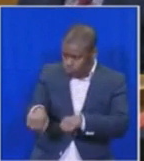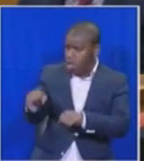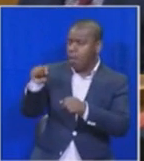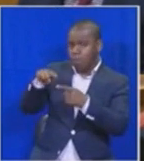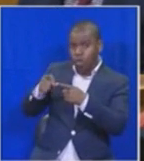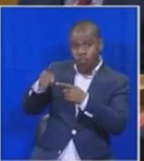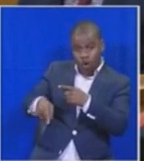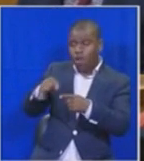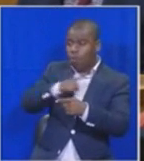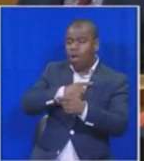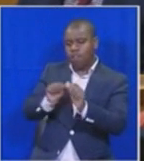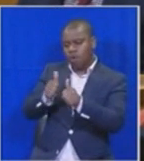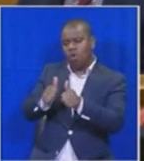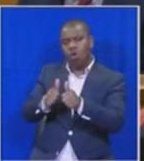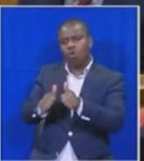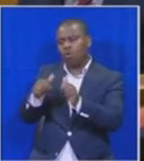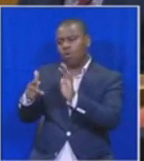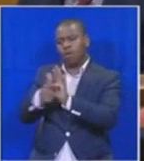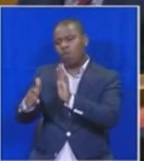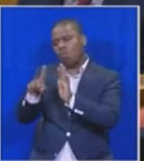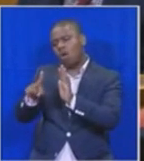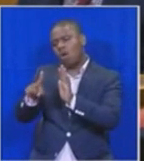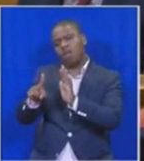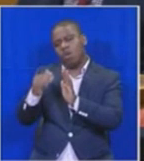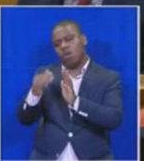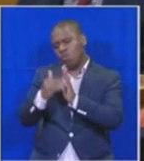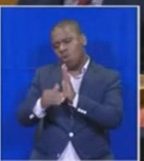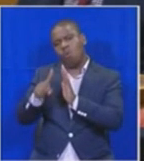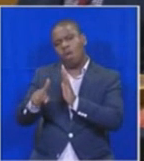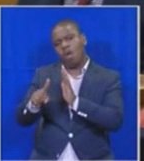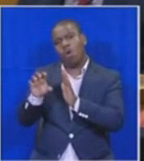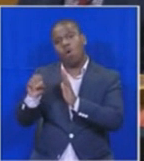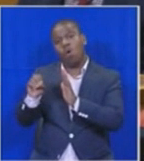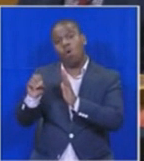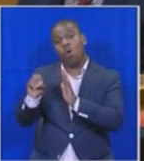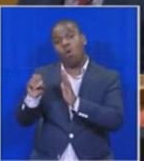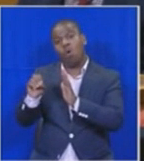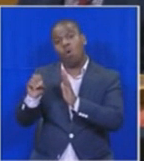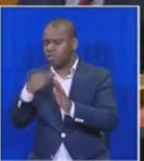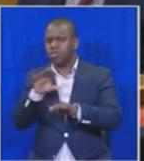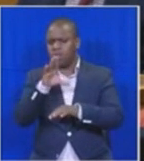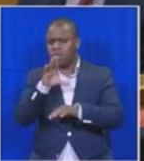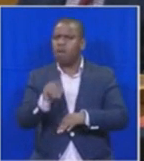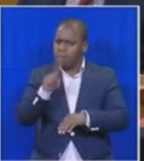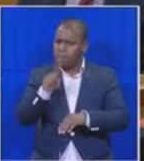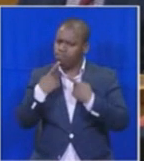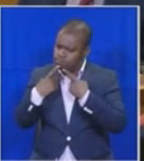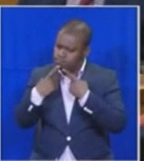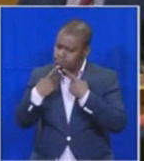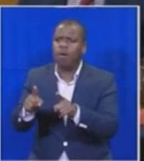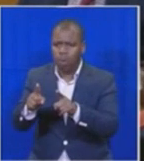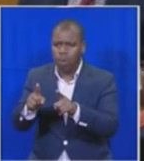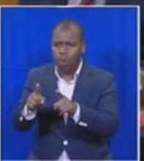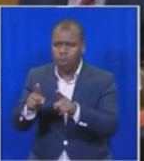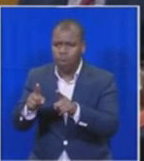you would, as the custodian of Parliament, have agreed it was urgent that South Africans get answers to it. The Honorable Manir